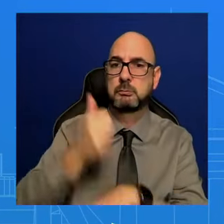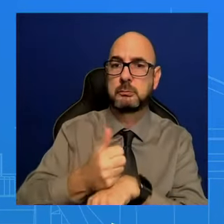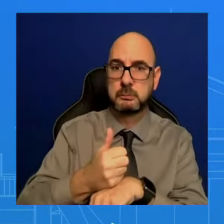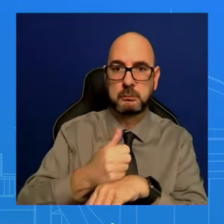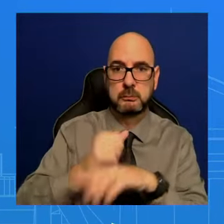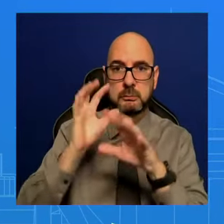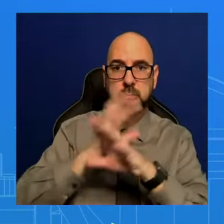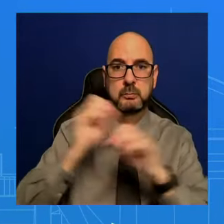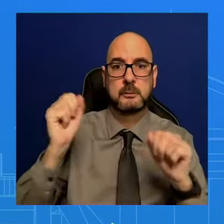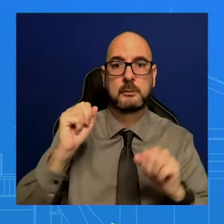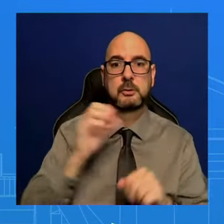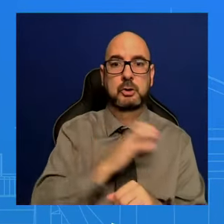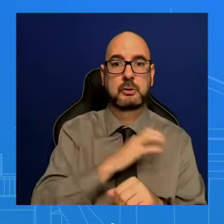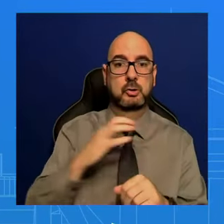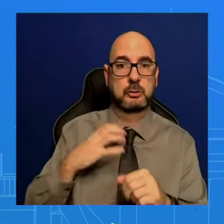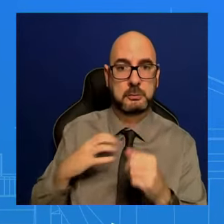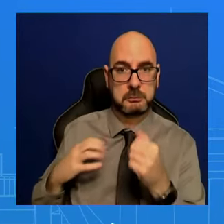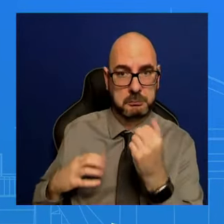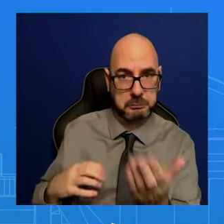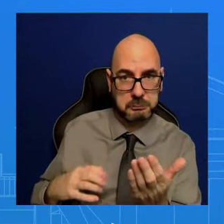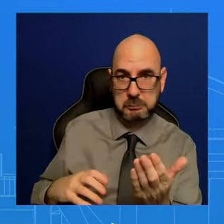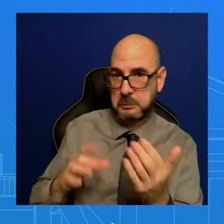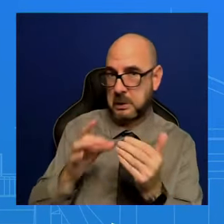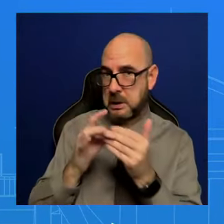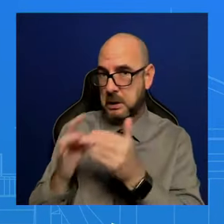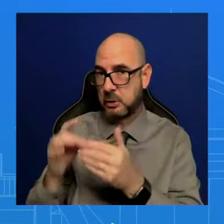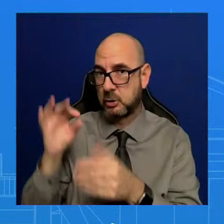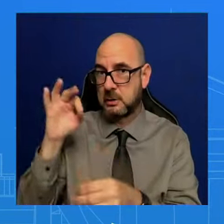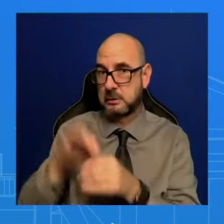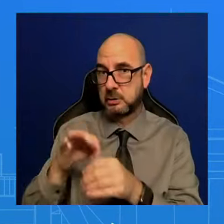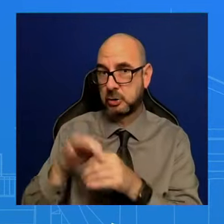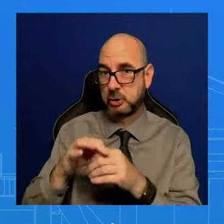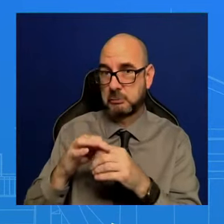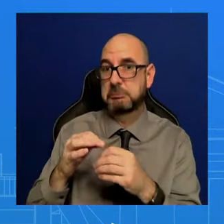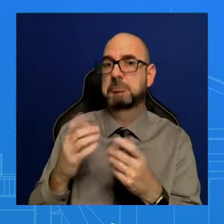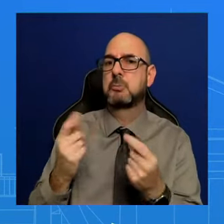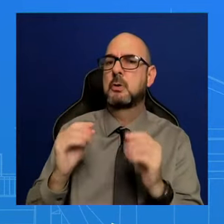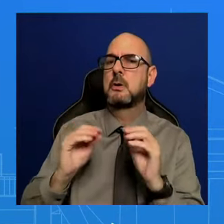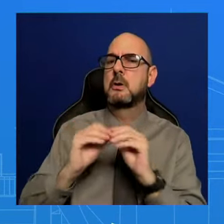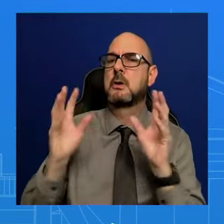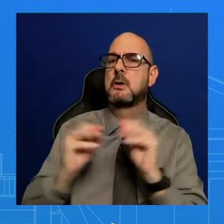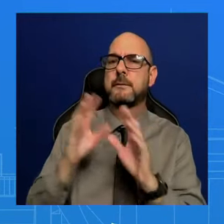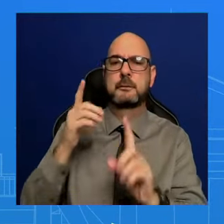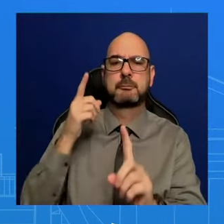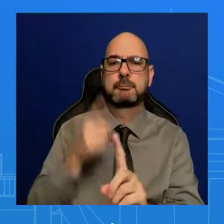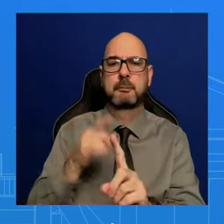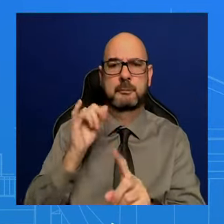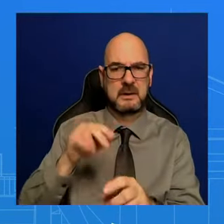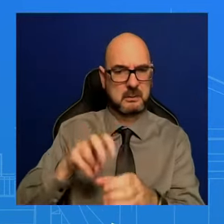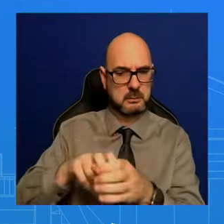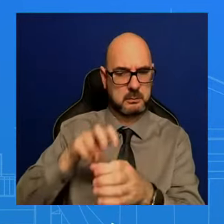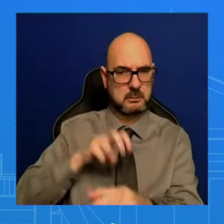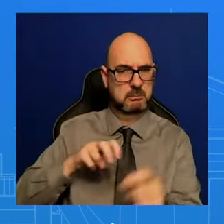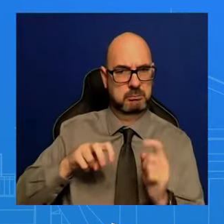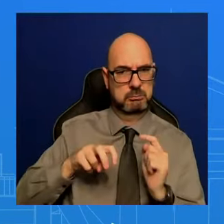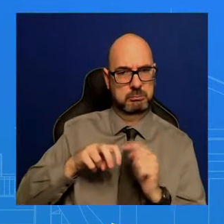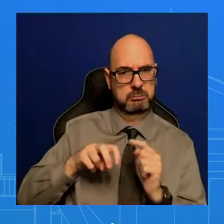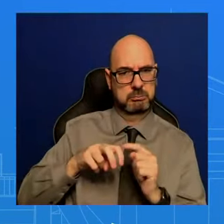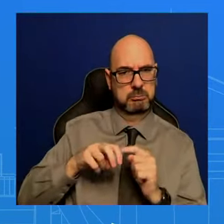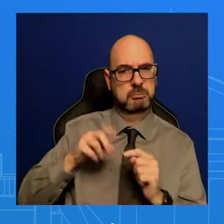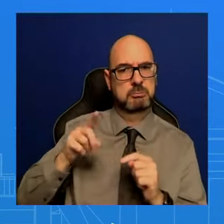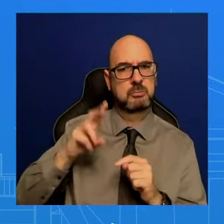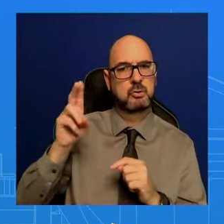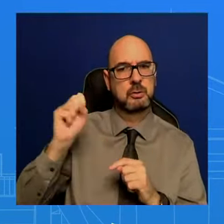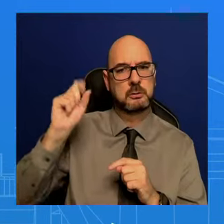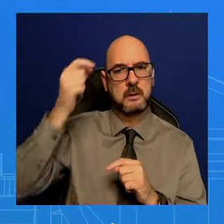lead to elections. So, I just want to clarify, does that mean a resignation? Did the U.S. government ask him to resign directly? a couple of things. We are not,